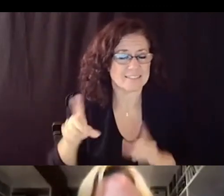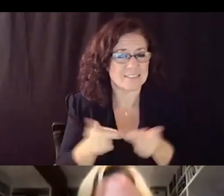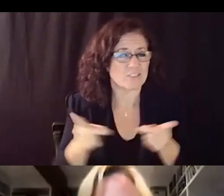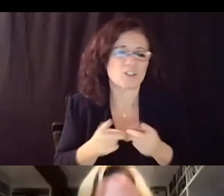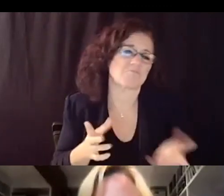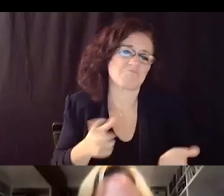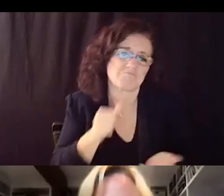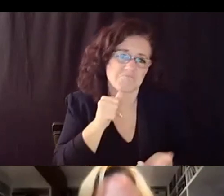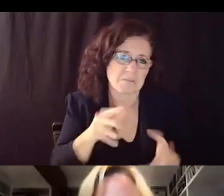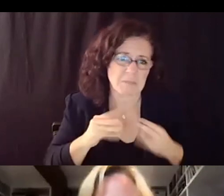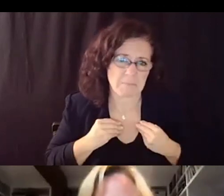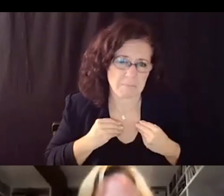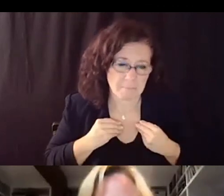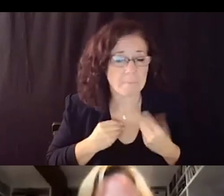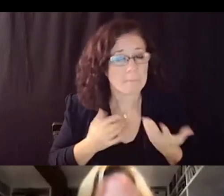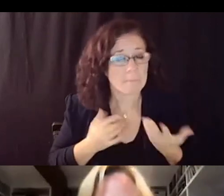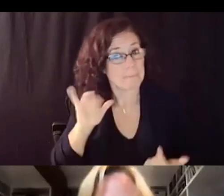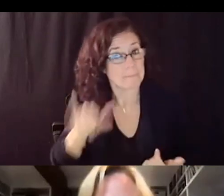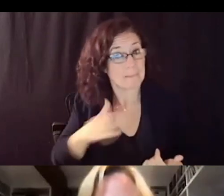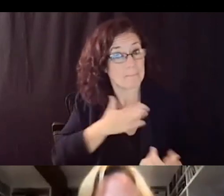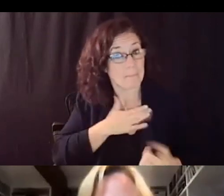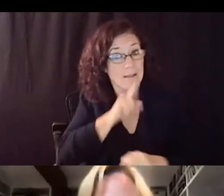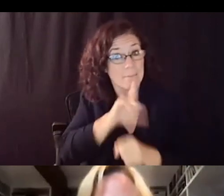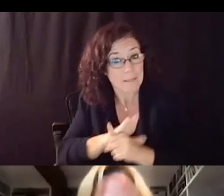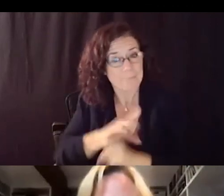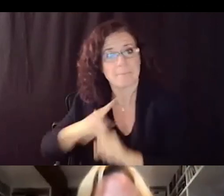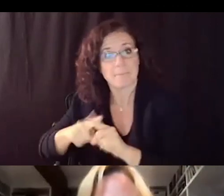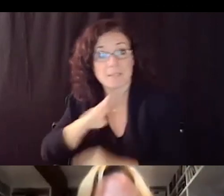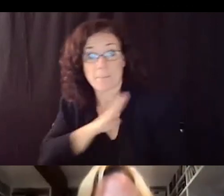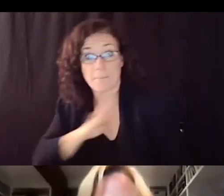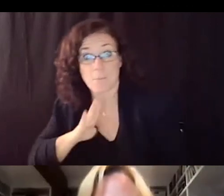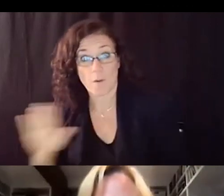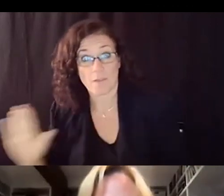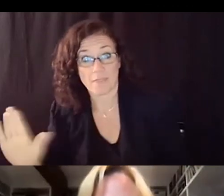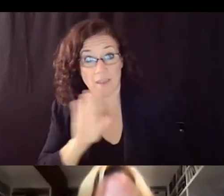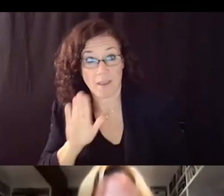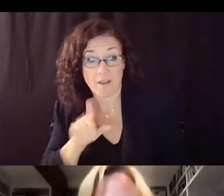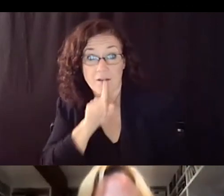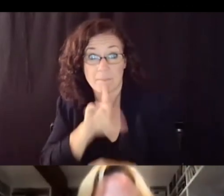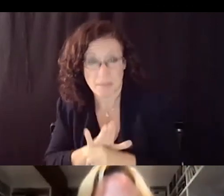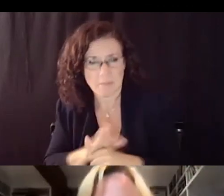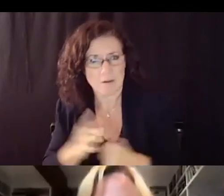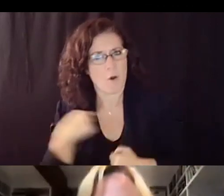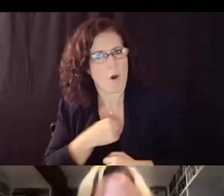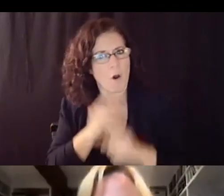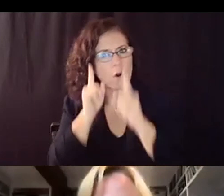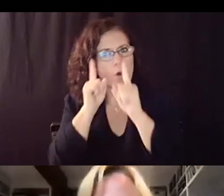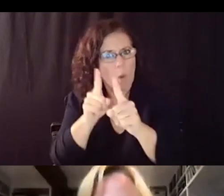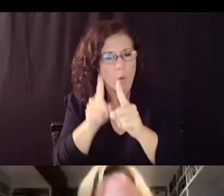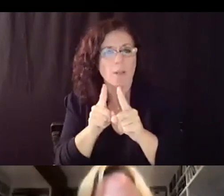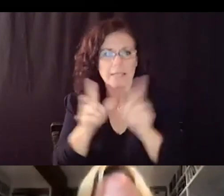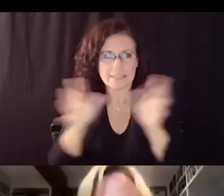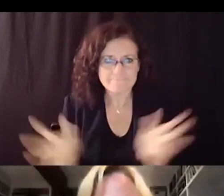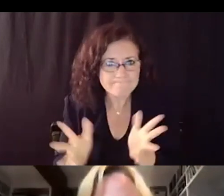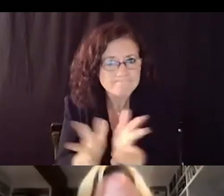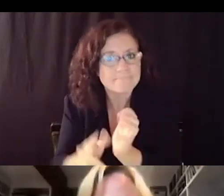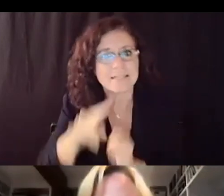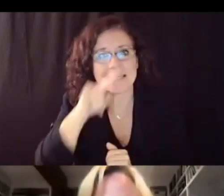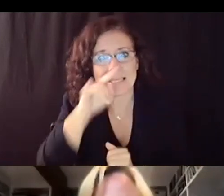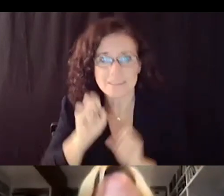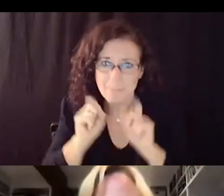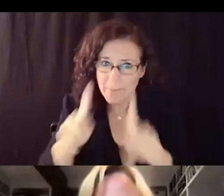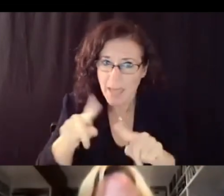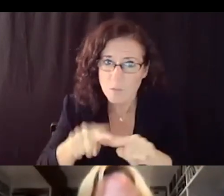know it's the board's commitment to make sure that not only is our goal this year to get kids back to school but